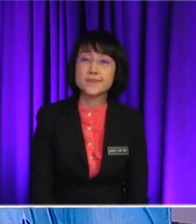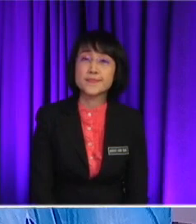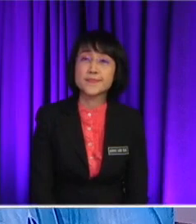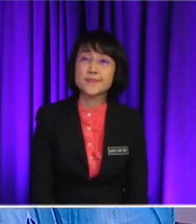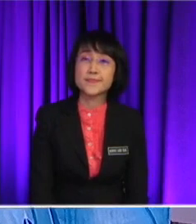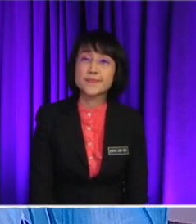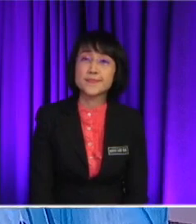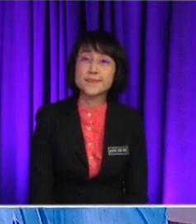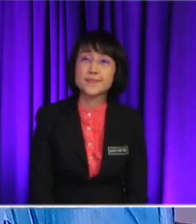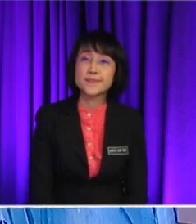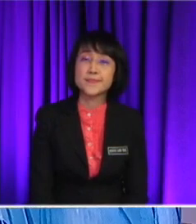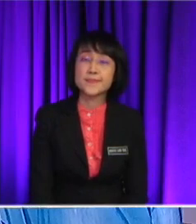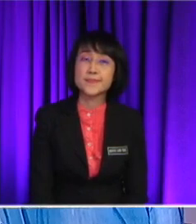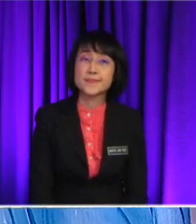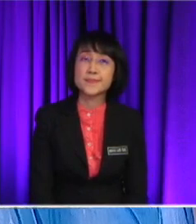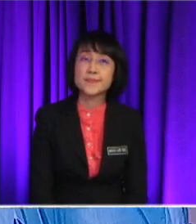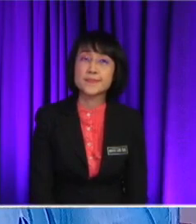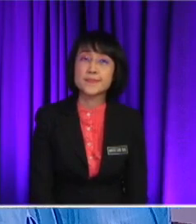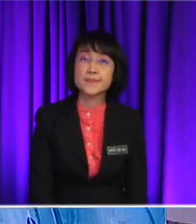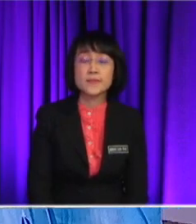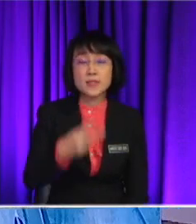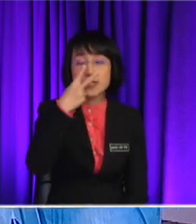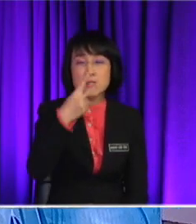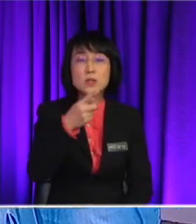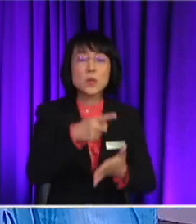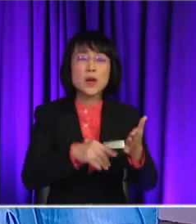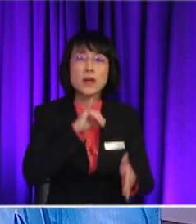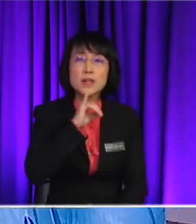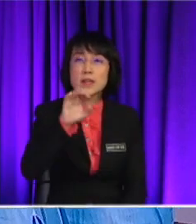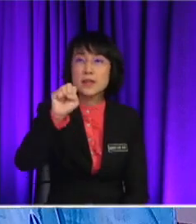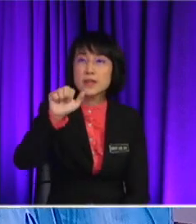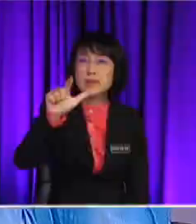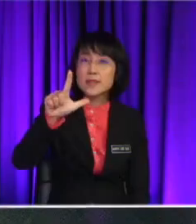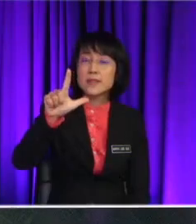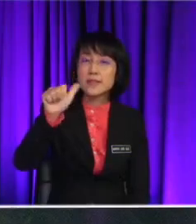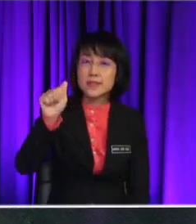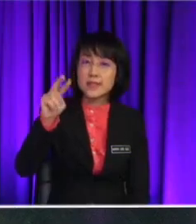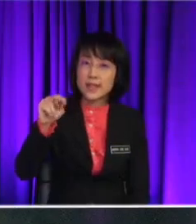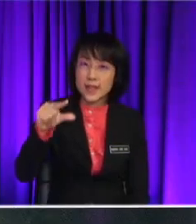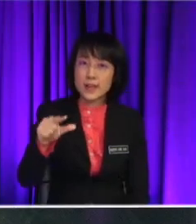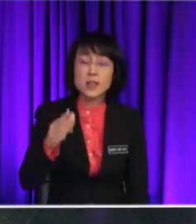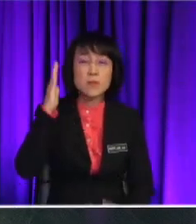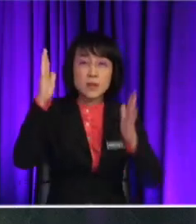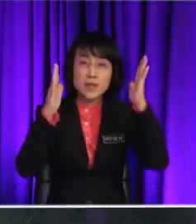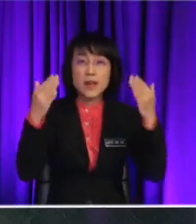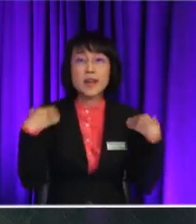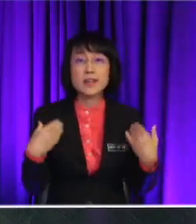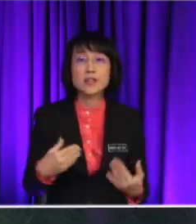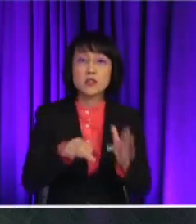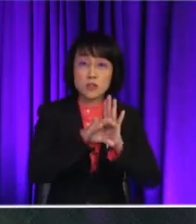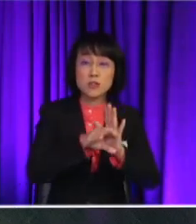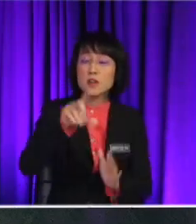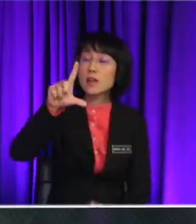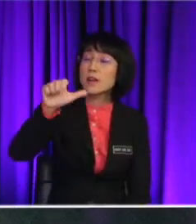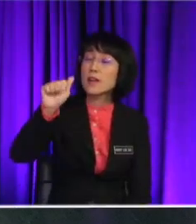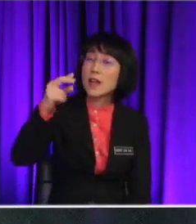Okay, so let's go and see what is slang first So you know, like Malaysia, like sometimes we have this slang You know, like la, meh Like